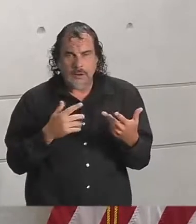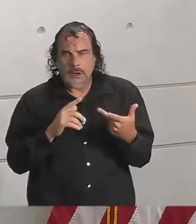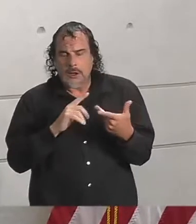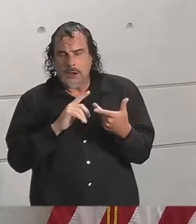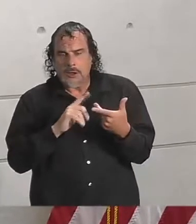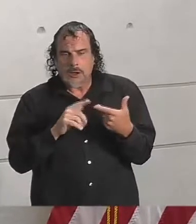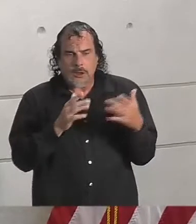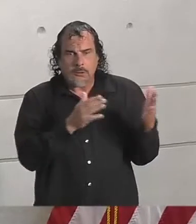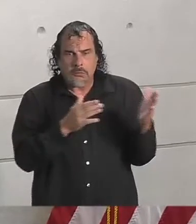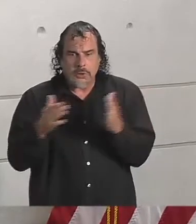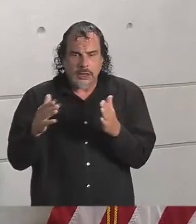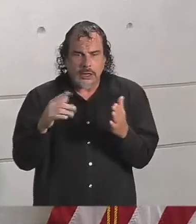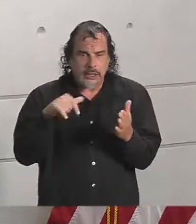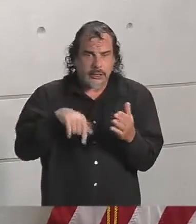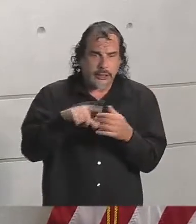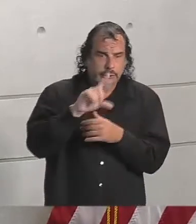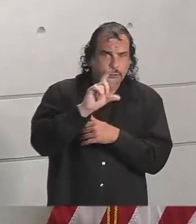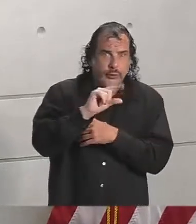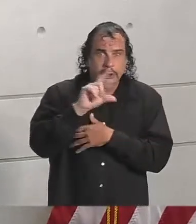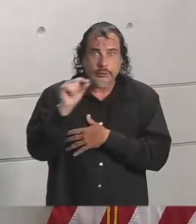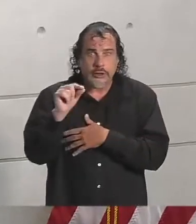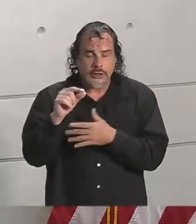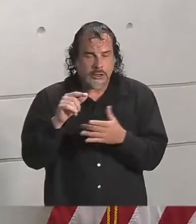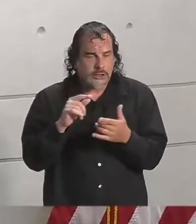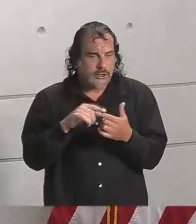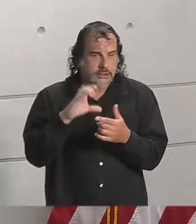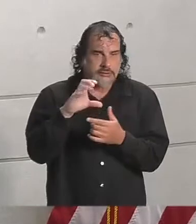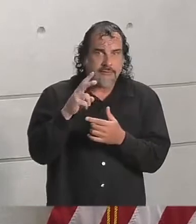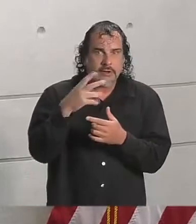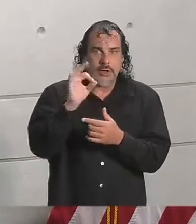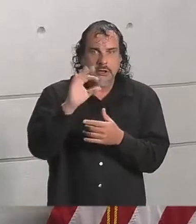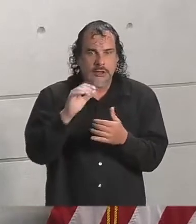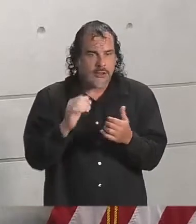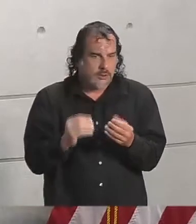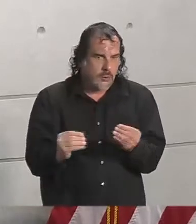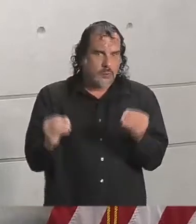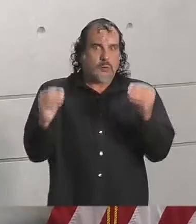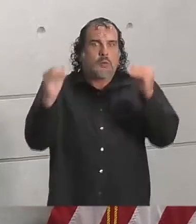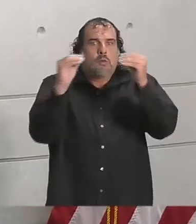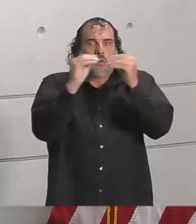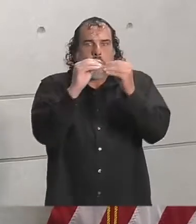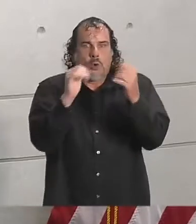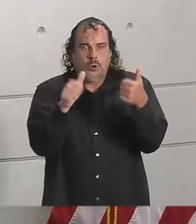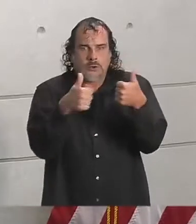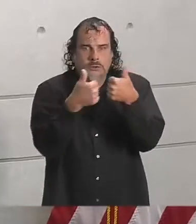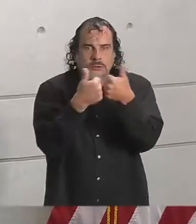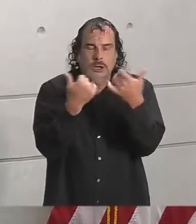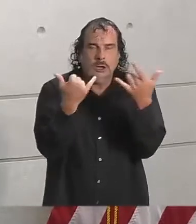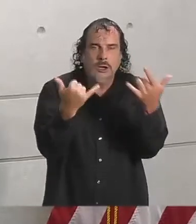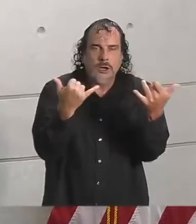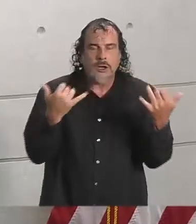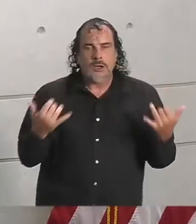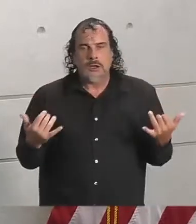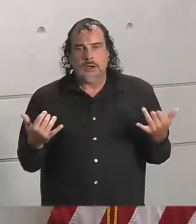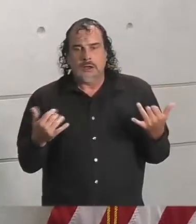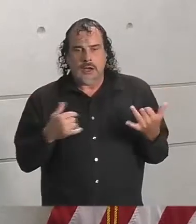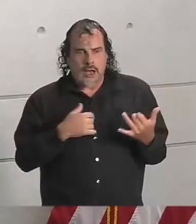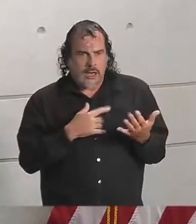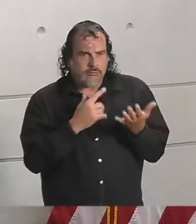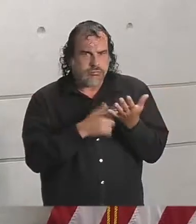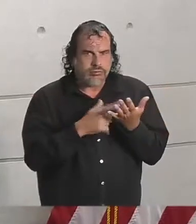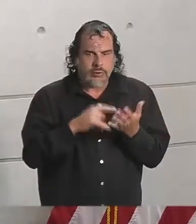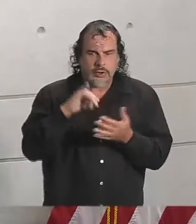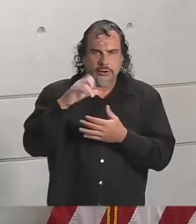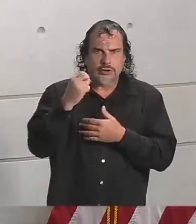2020 and the life of COVID makes it even more challenging. I did speak with Governor John Bel Edwards